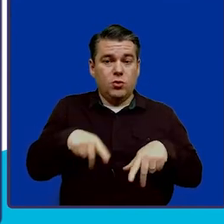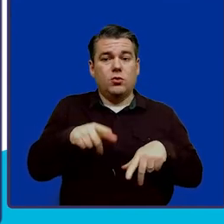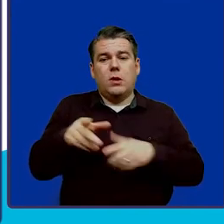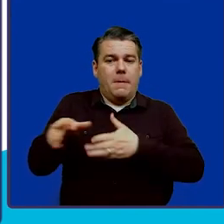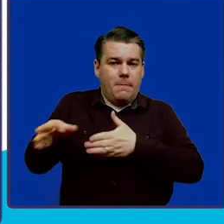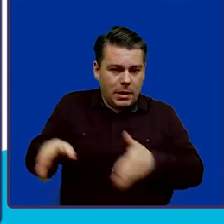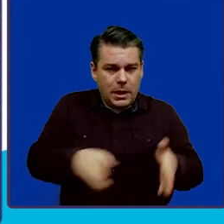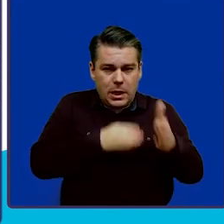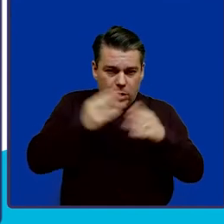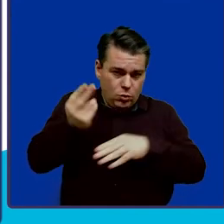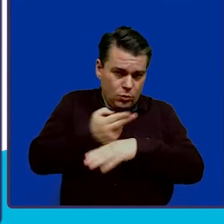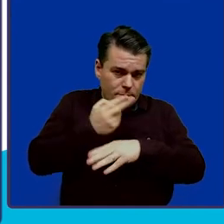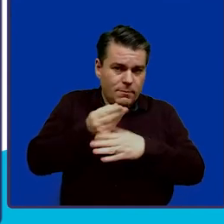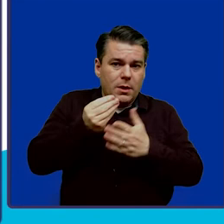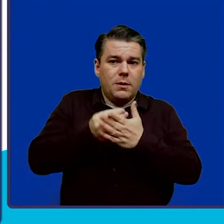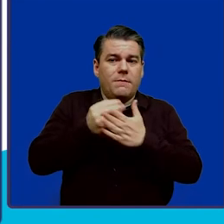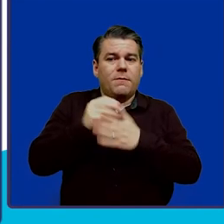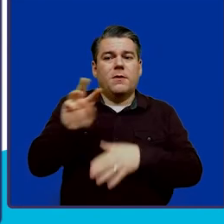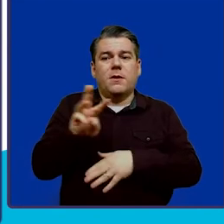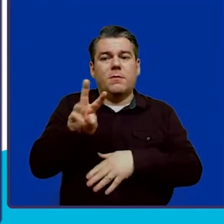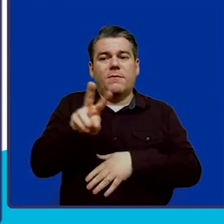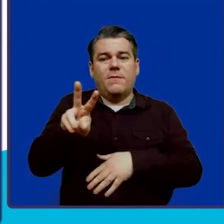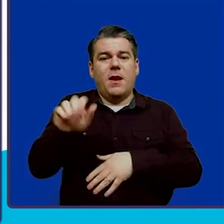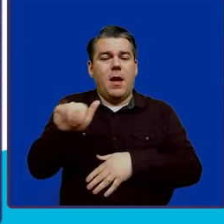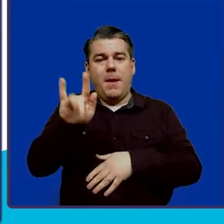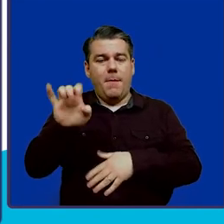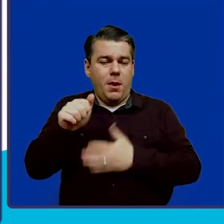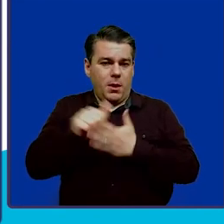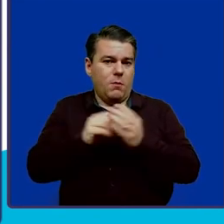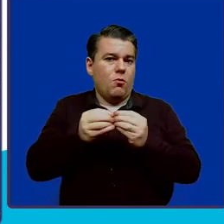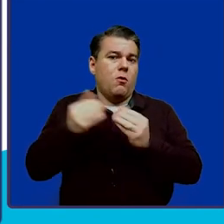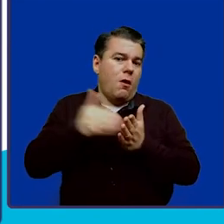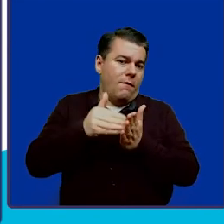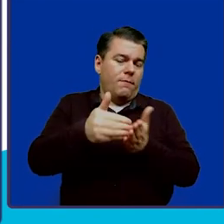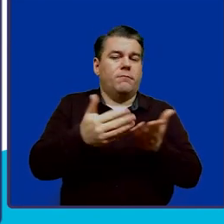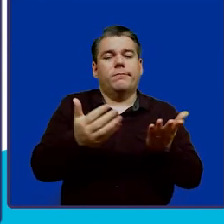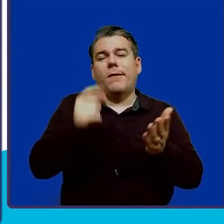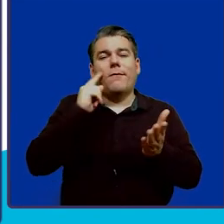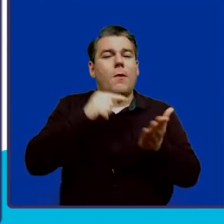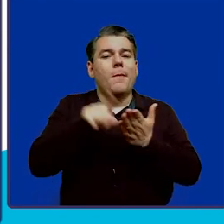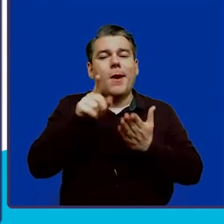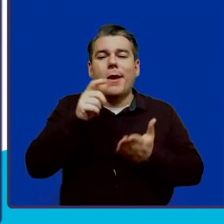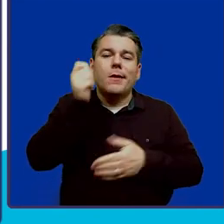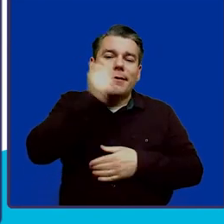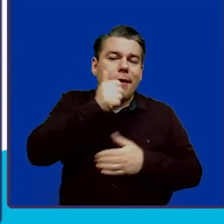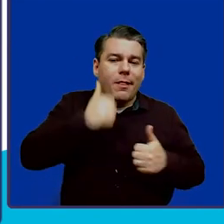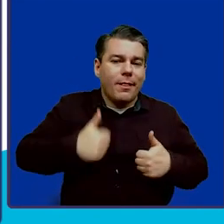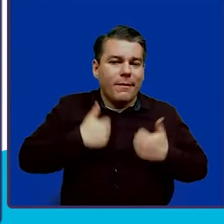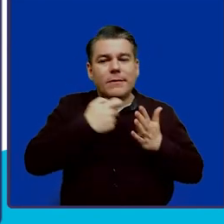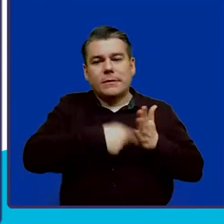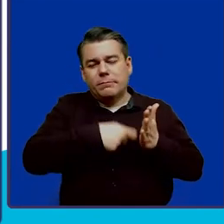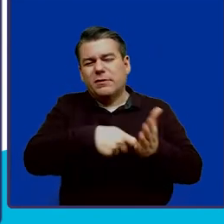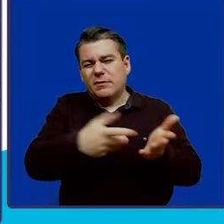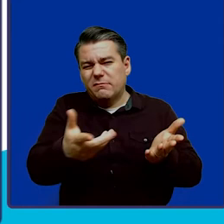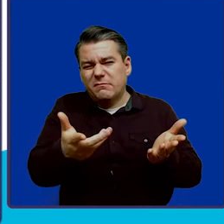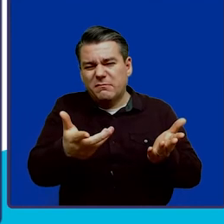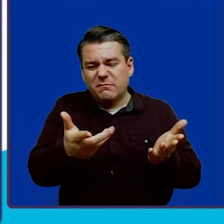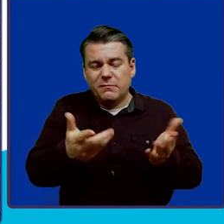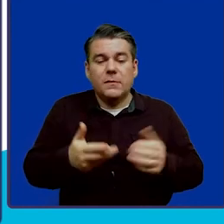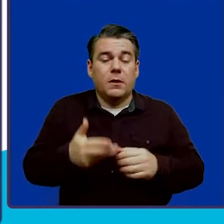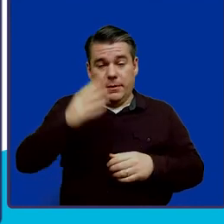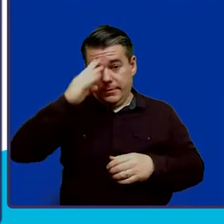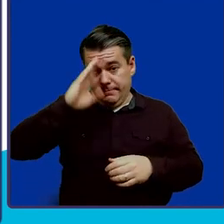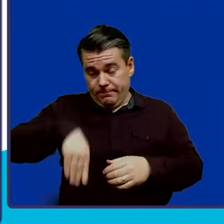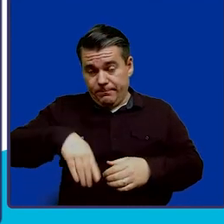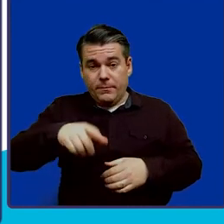plans to use the monies in their WVable account more frequently, for example, to pay for daily living expenses. So, know